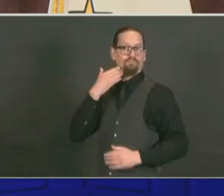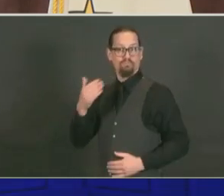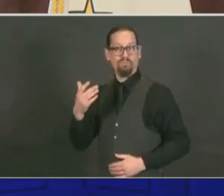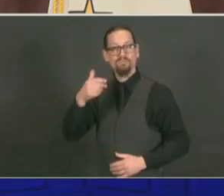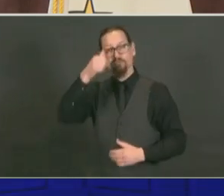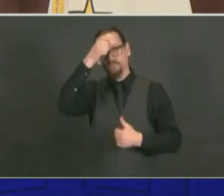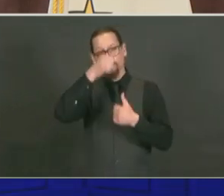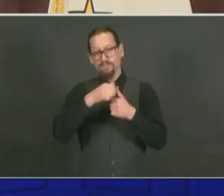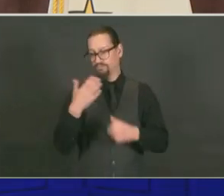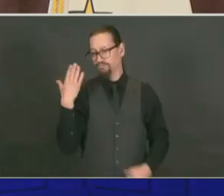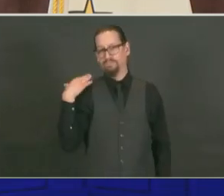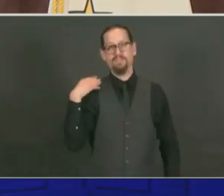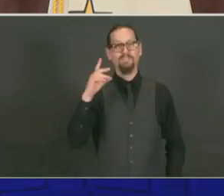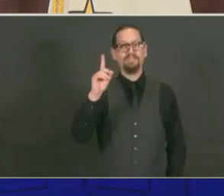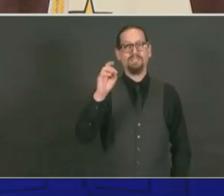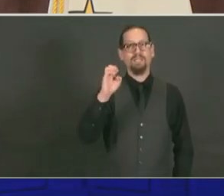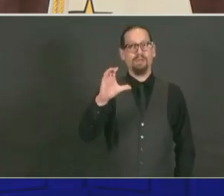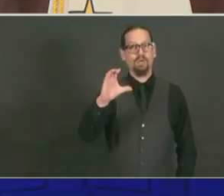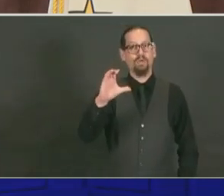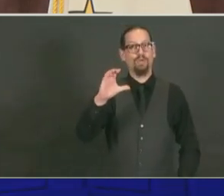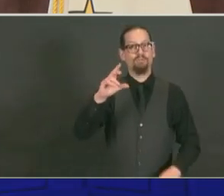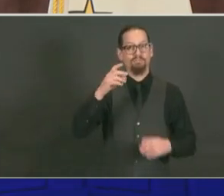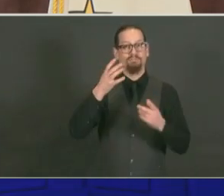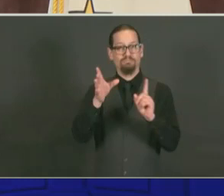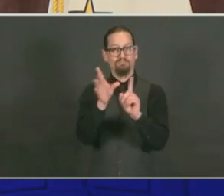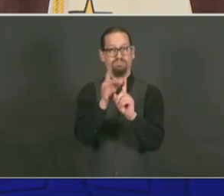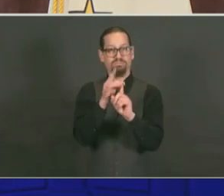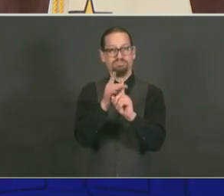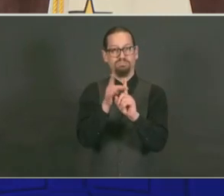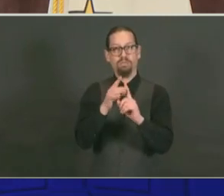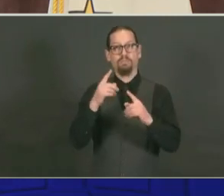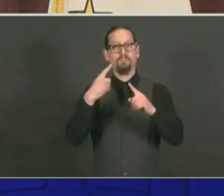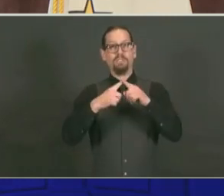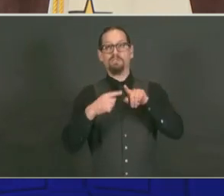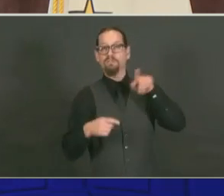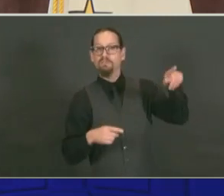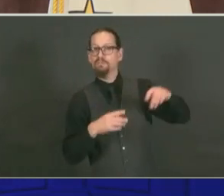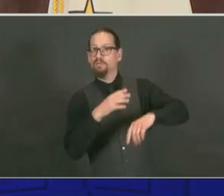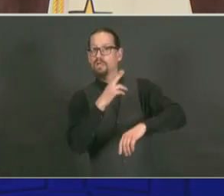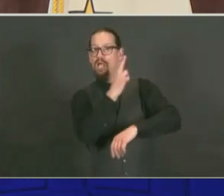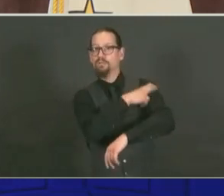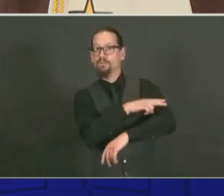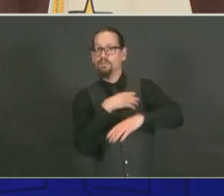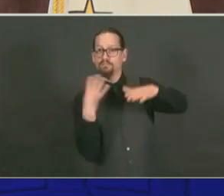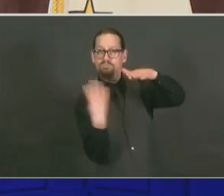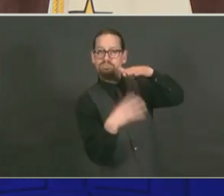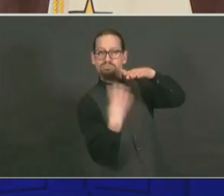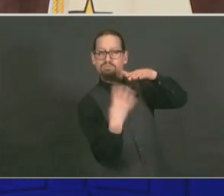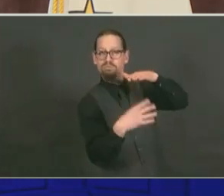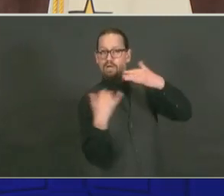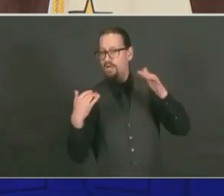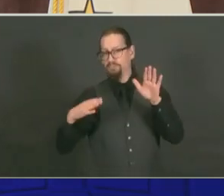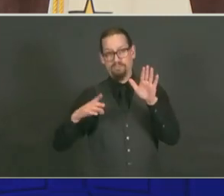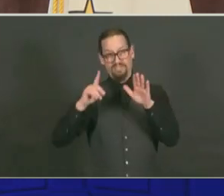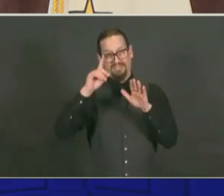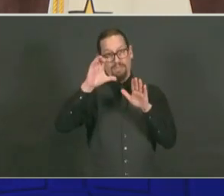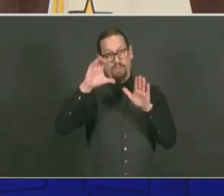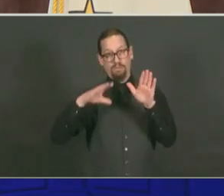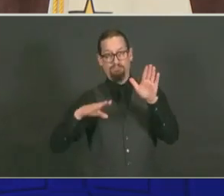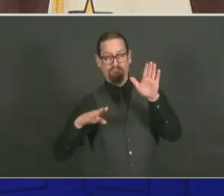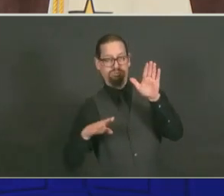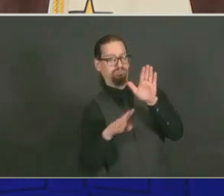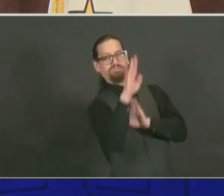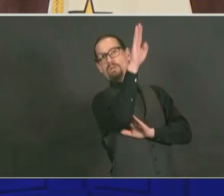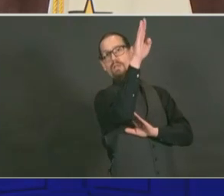hospitalization numbers have all generally been decreasing slowly and steadily. The